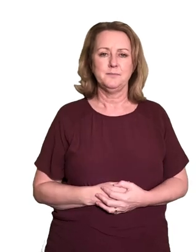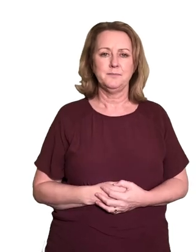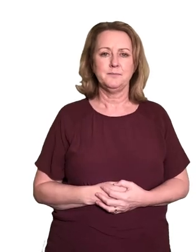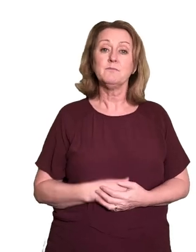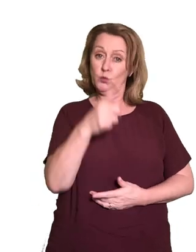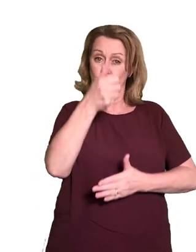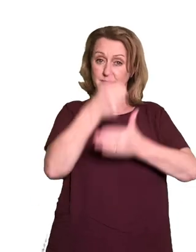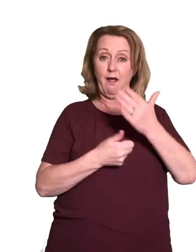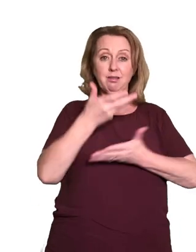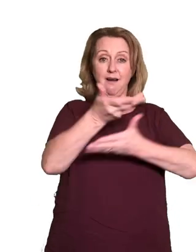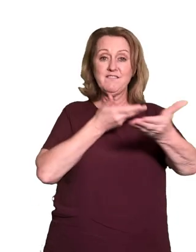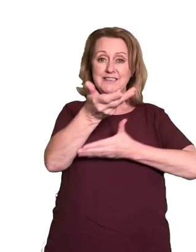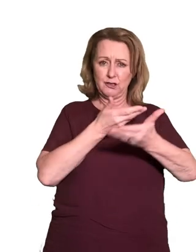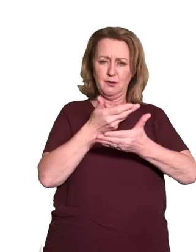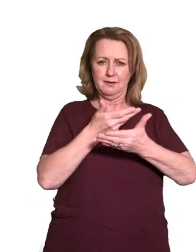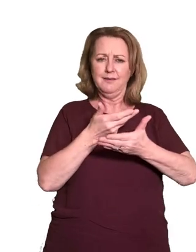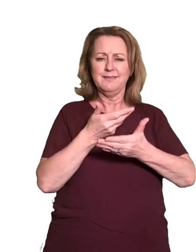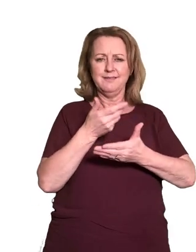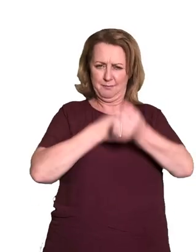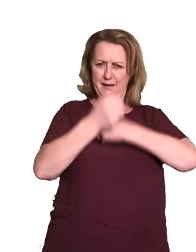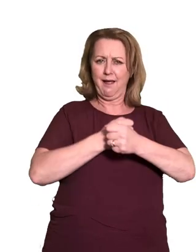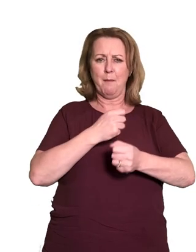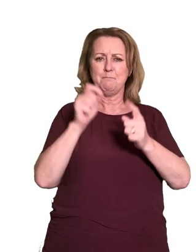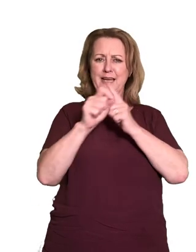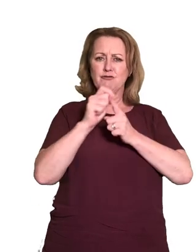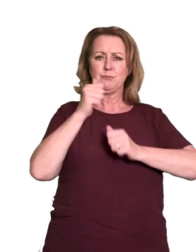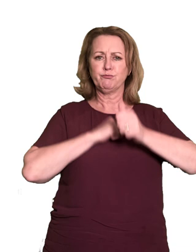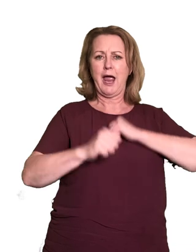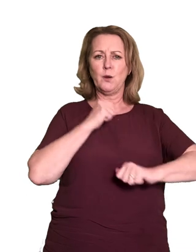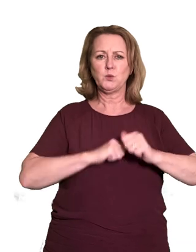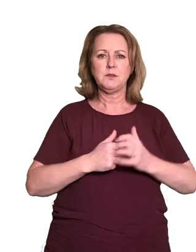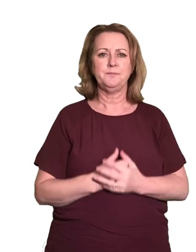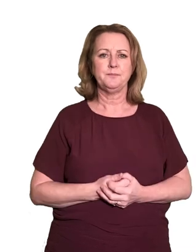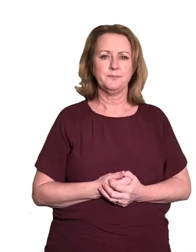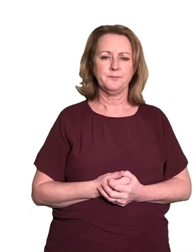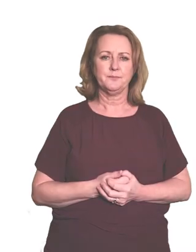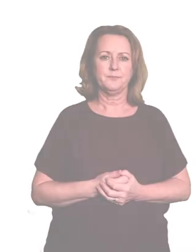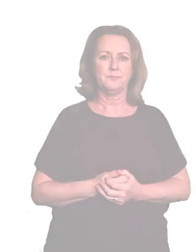Start the conversation. Be period proud. Start conversation.